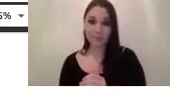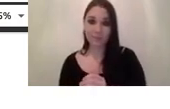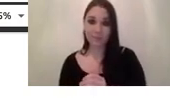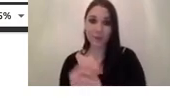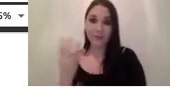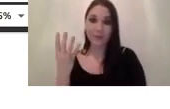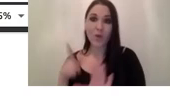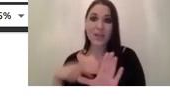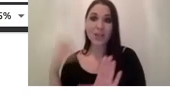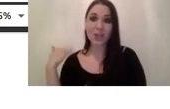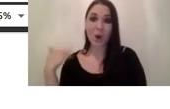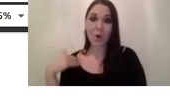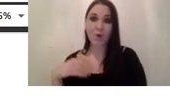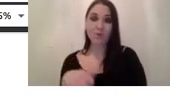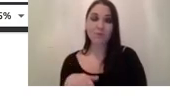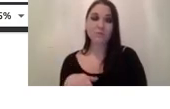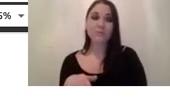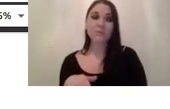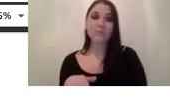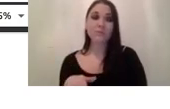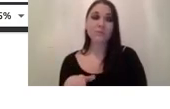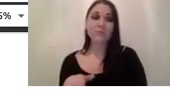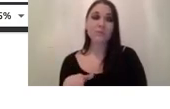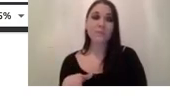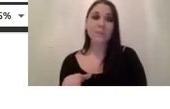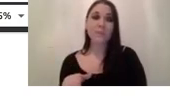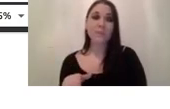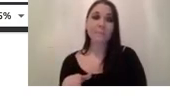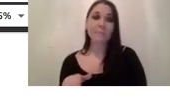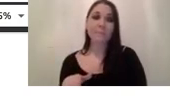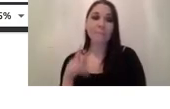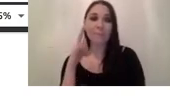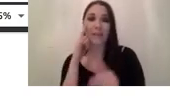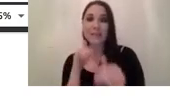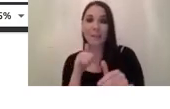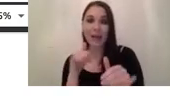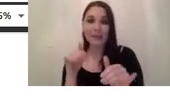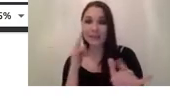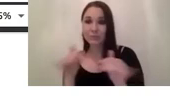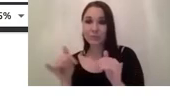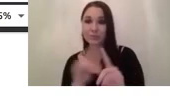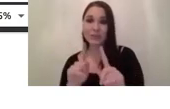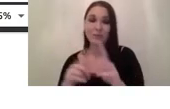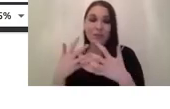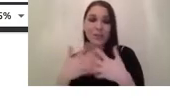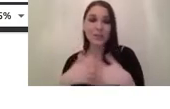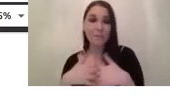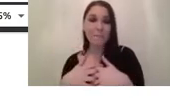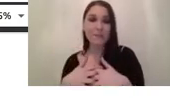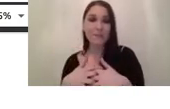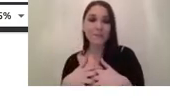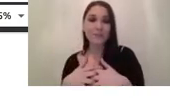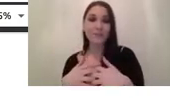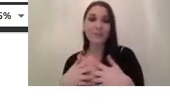ago also in the sense of uh under vehicle inspection systems how the lightning